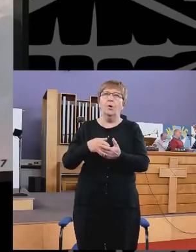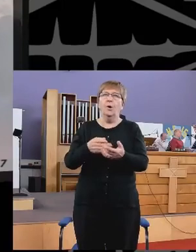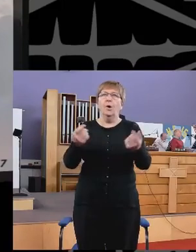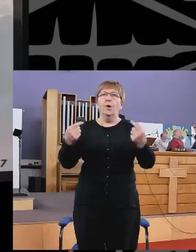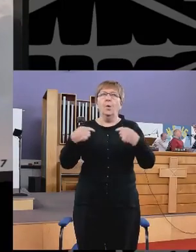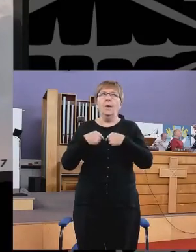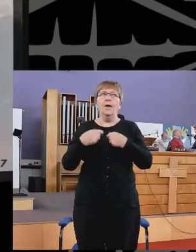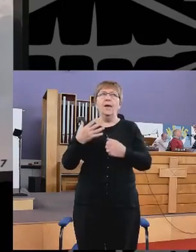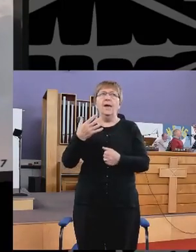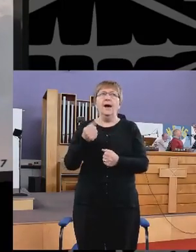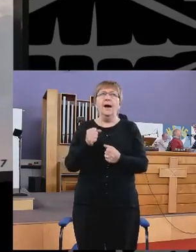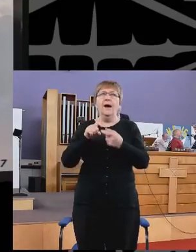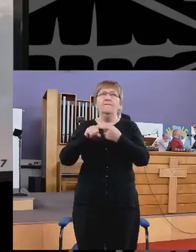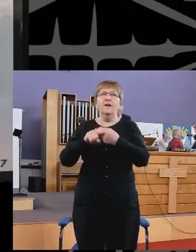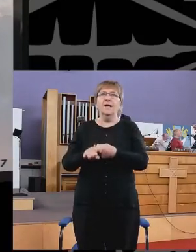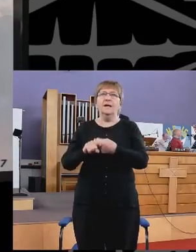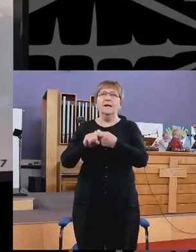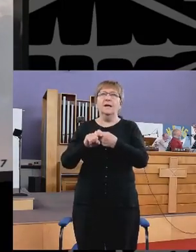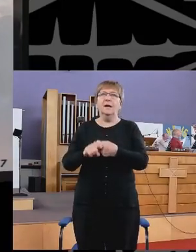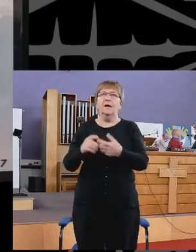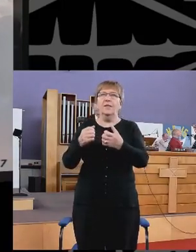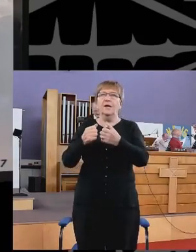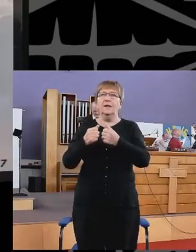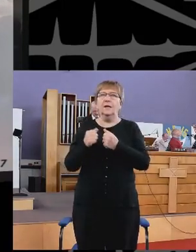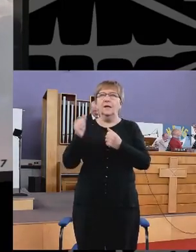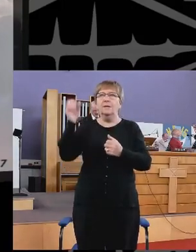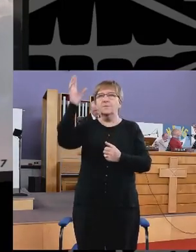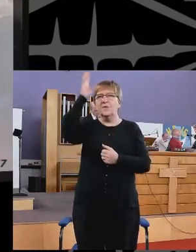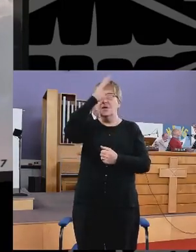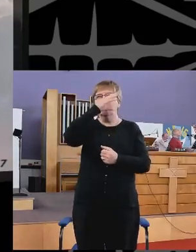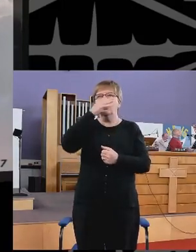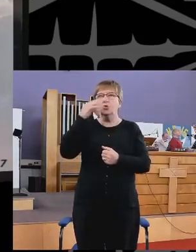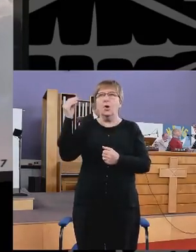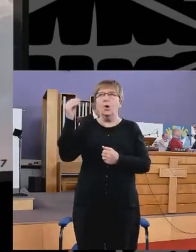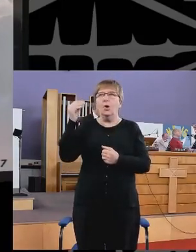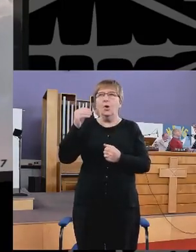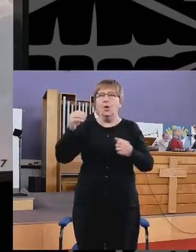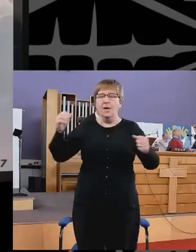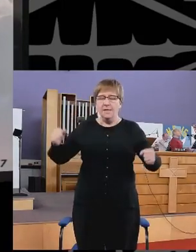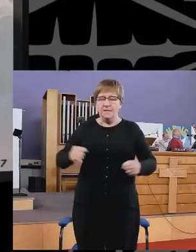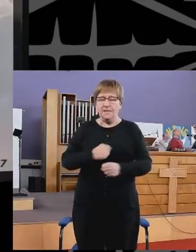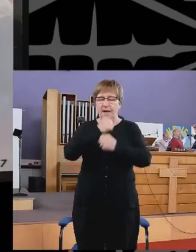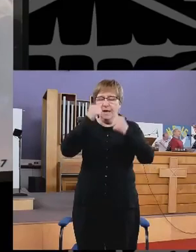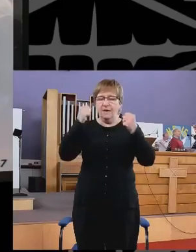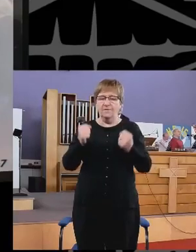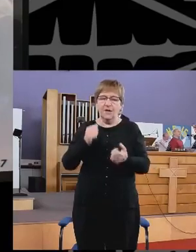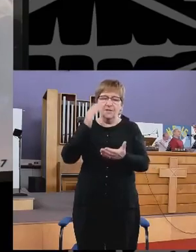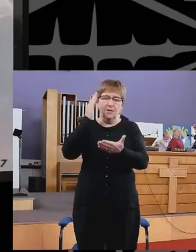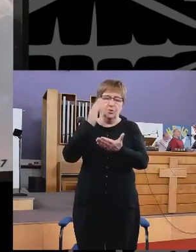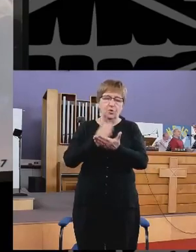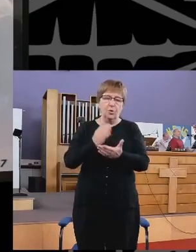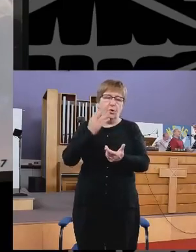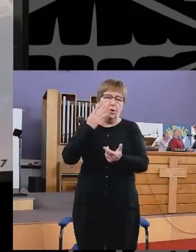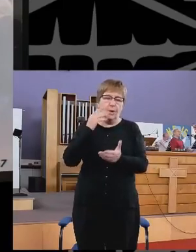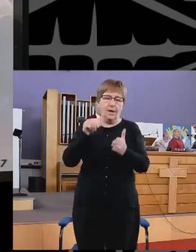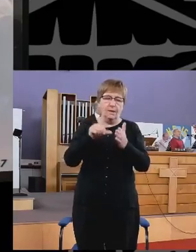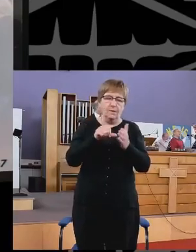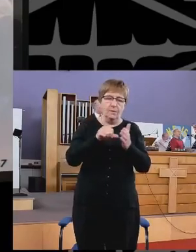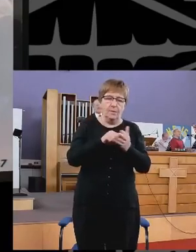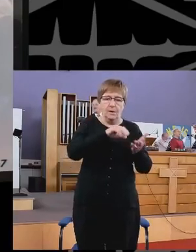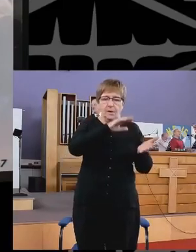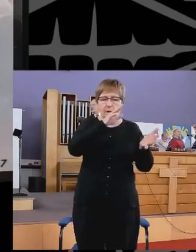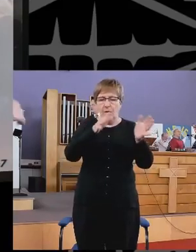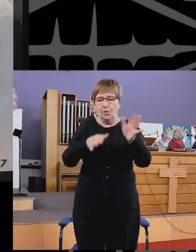We have anger And peace And soul Set As the shore Of the